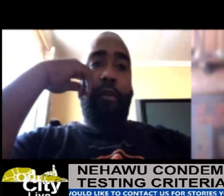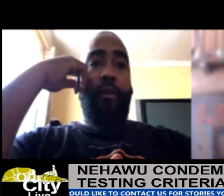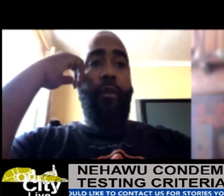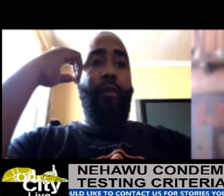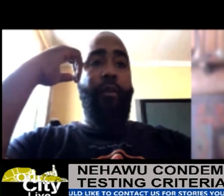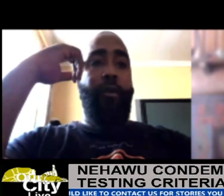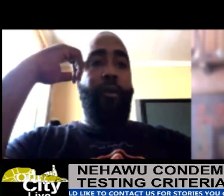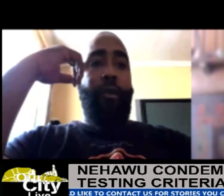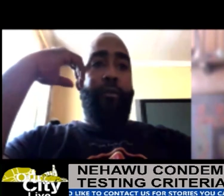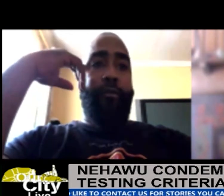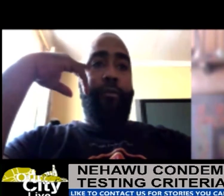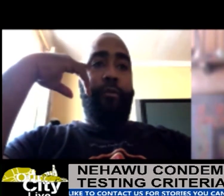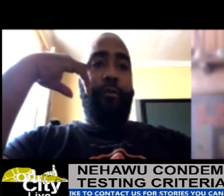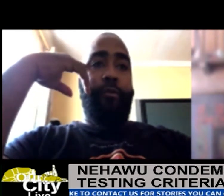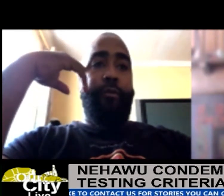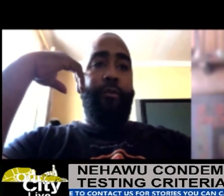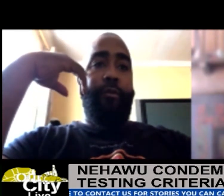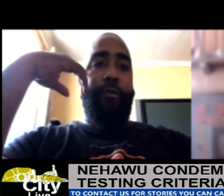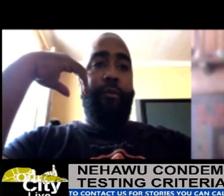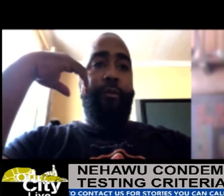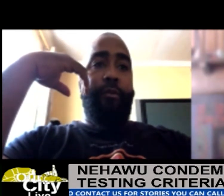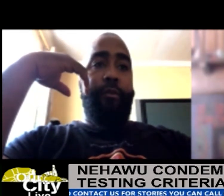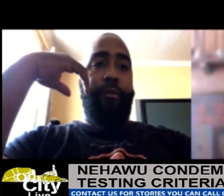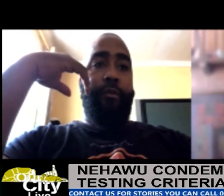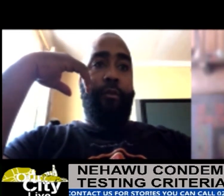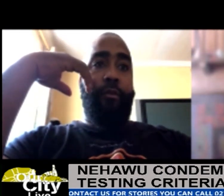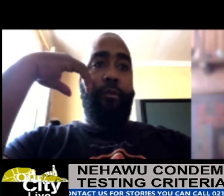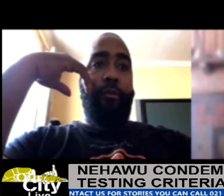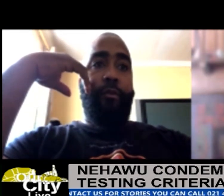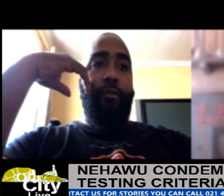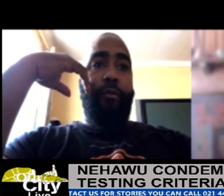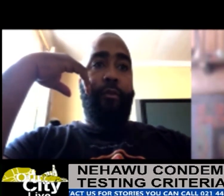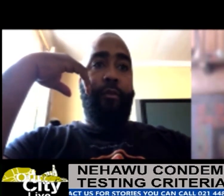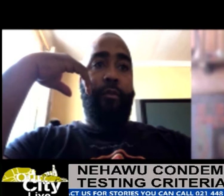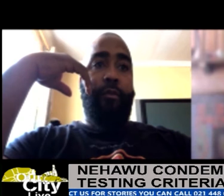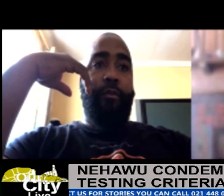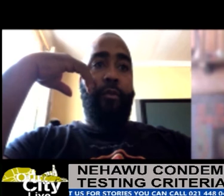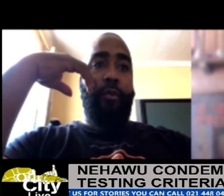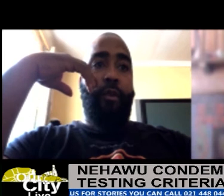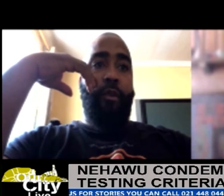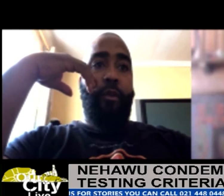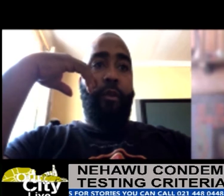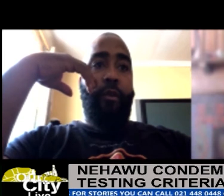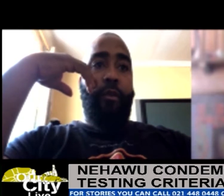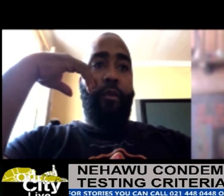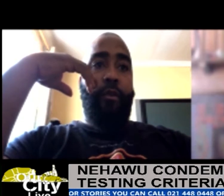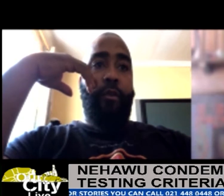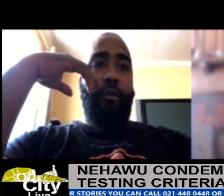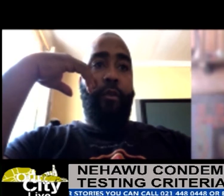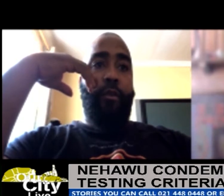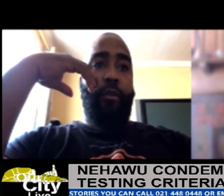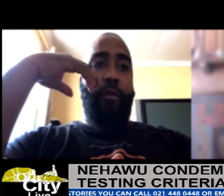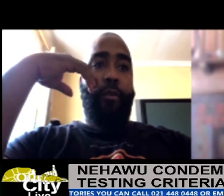on the lifting of the alcohol ban noting the increase of pressure which may result